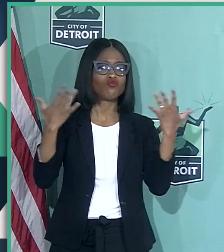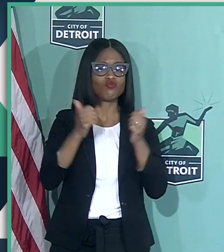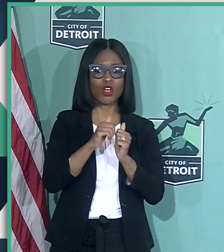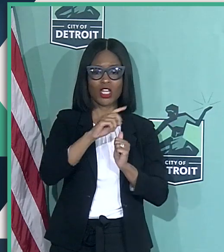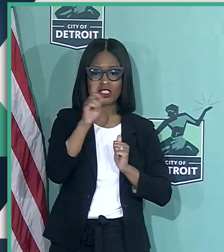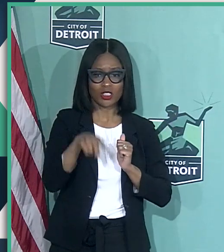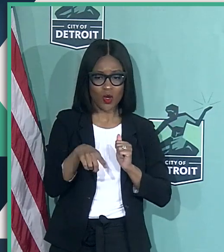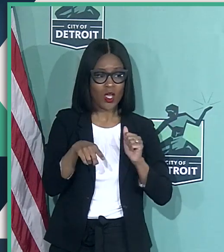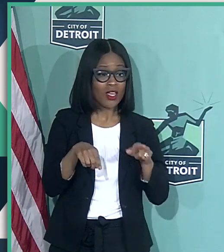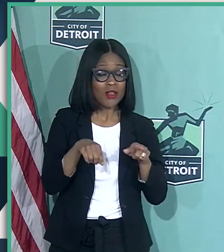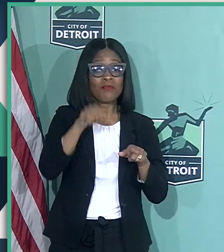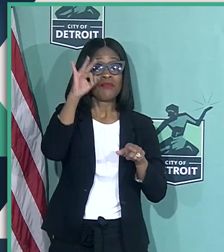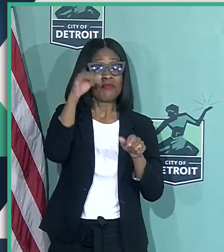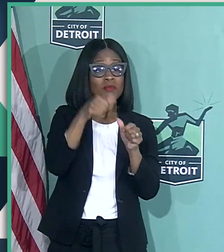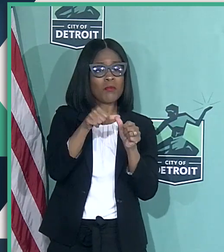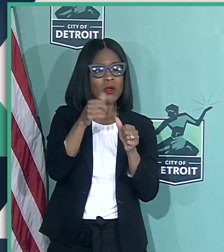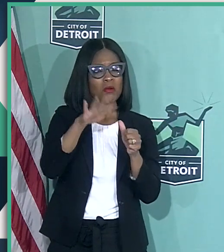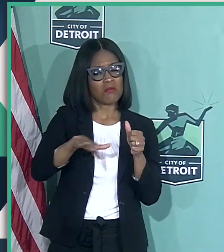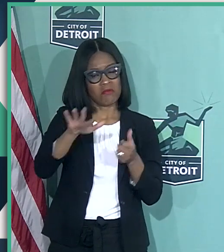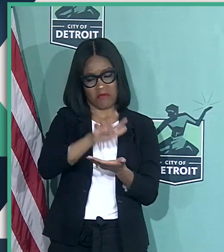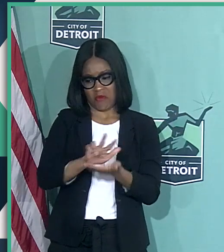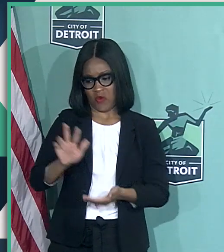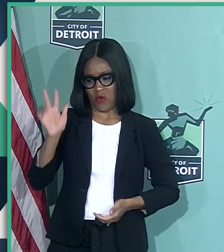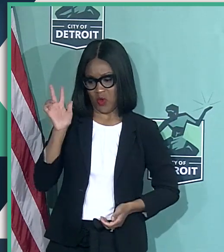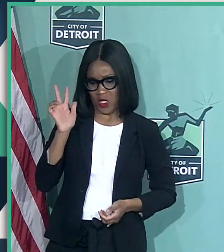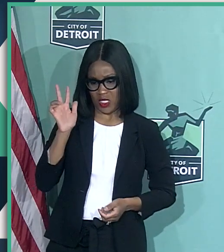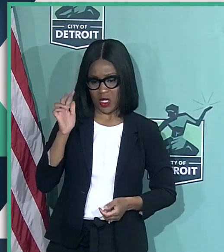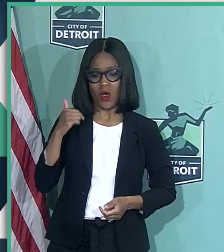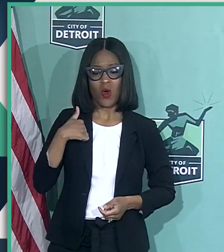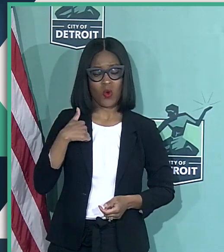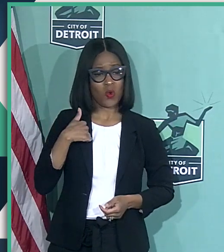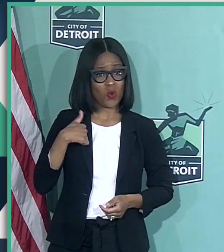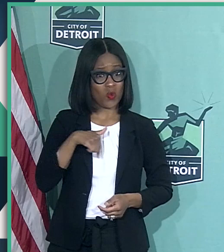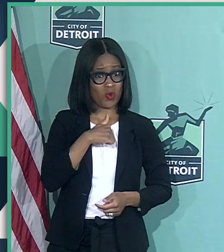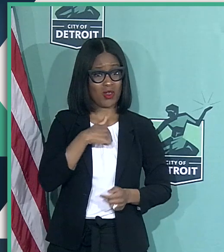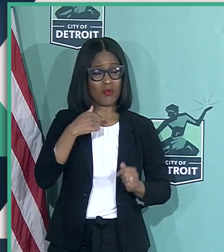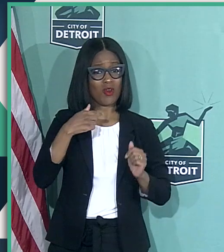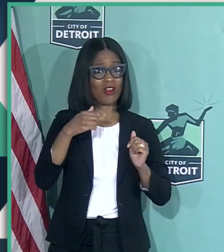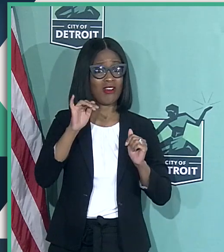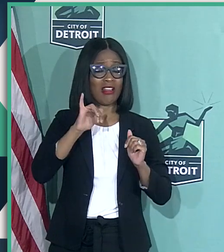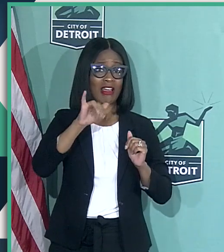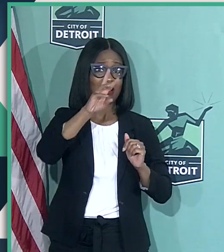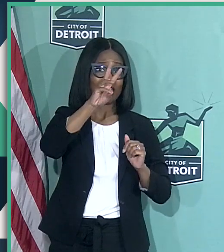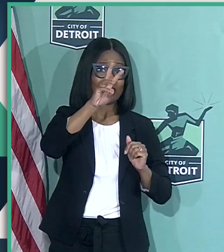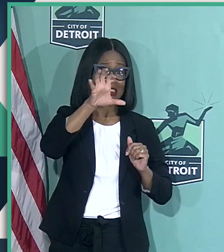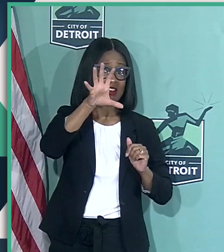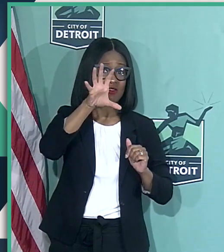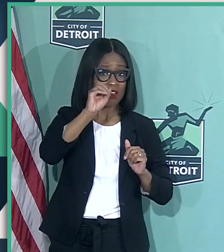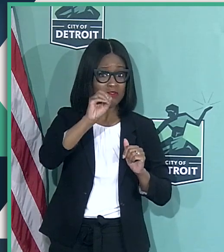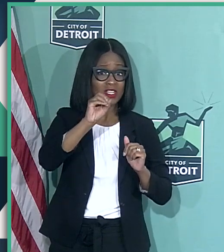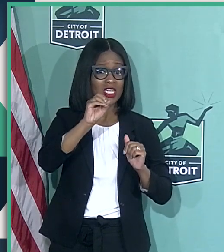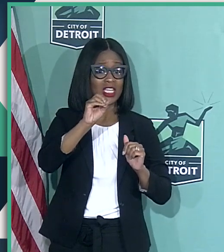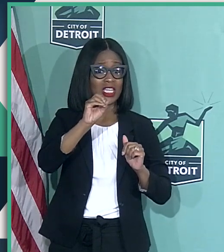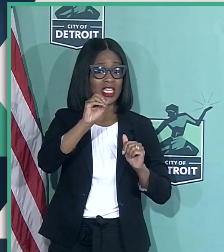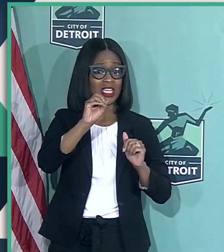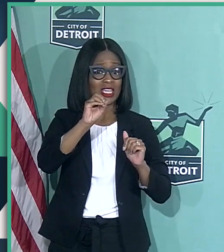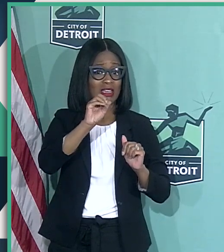remember some three weeks ago, we had as high as 650 members of our department